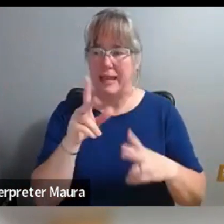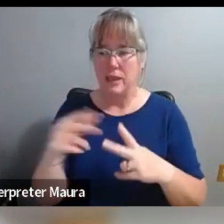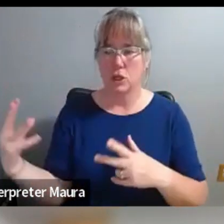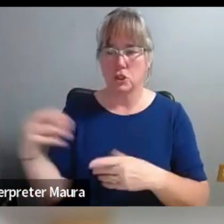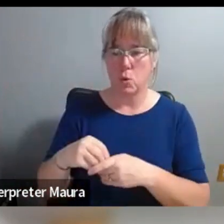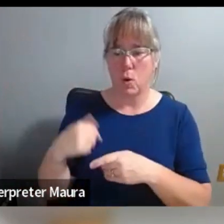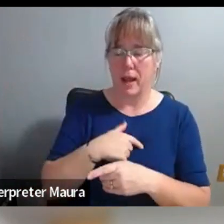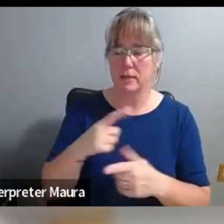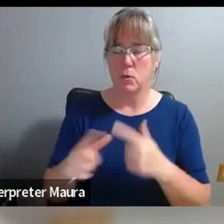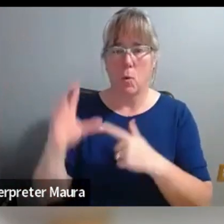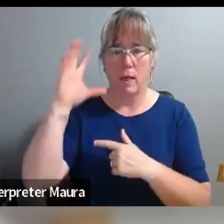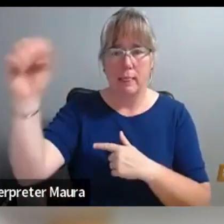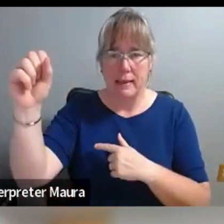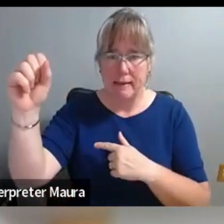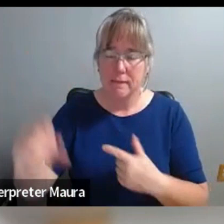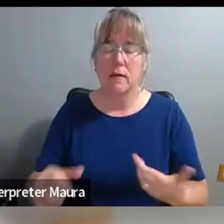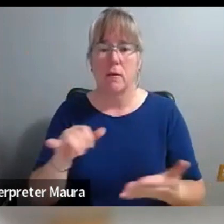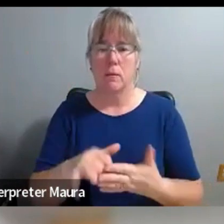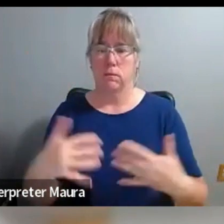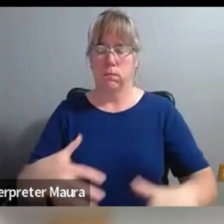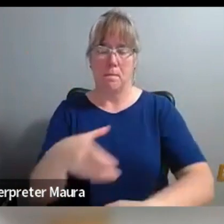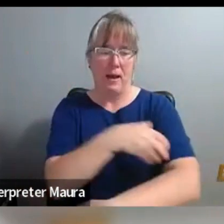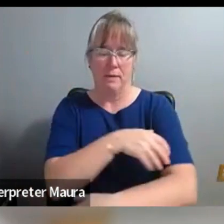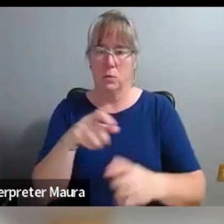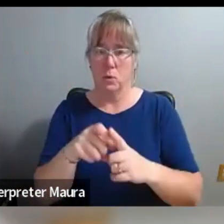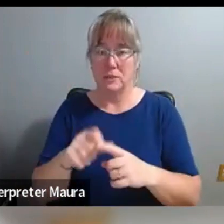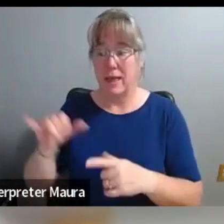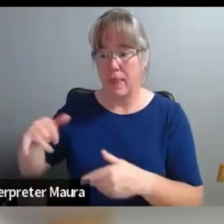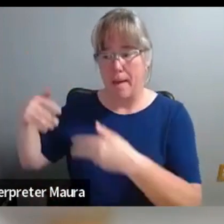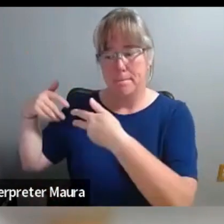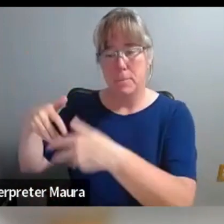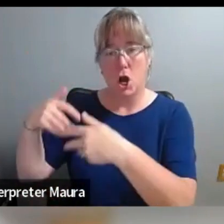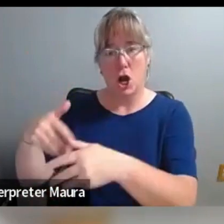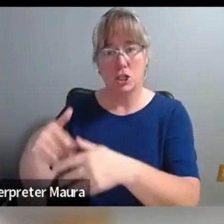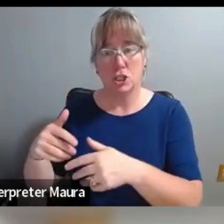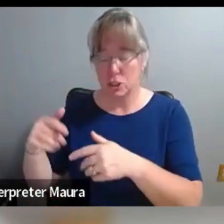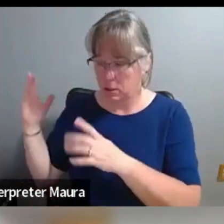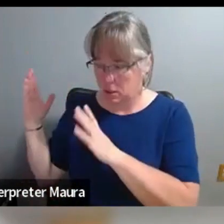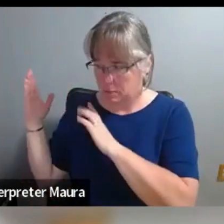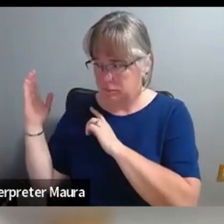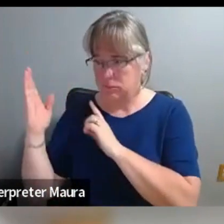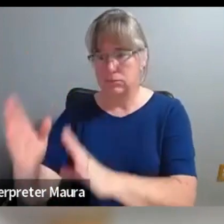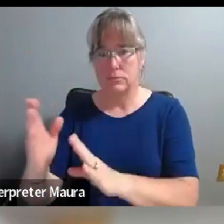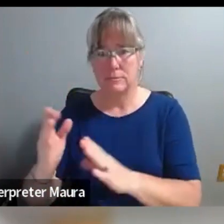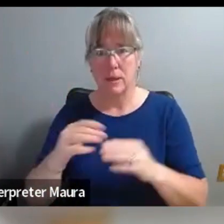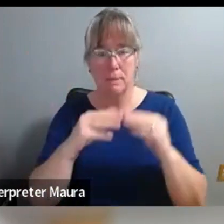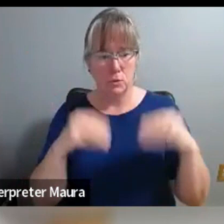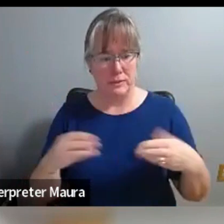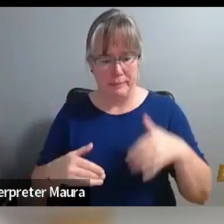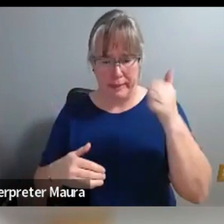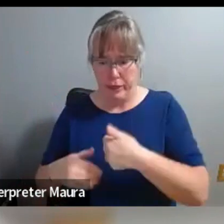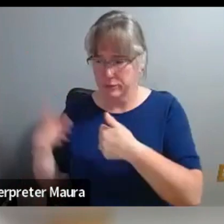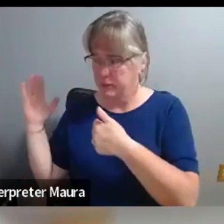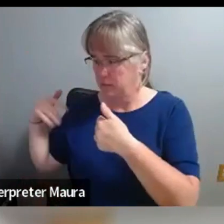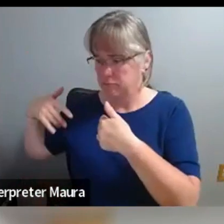through a bullhorn at a Black Lives Matter march that went right by the Nelson Adkins Museum of Art. My name is